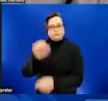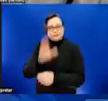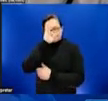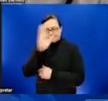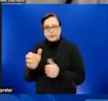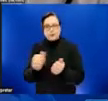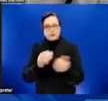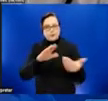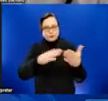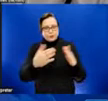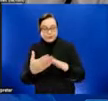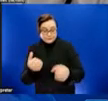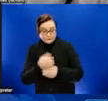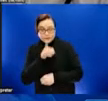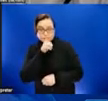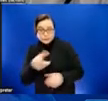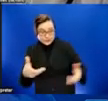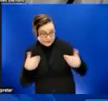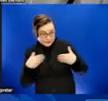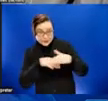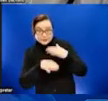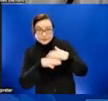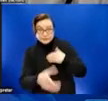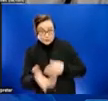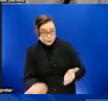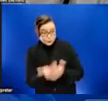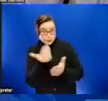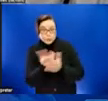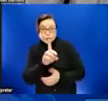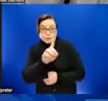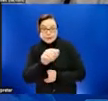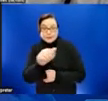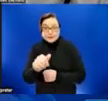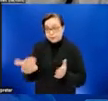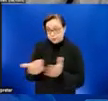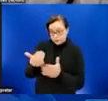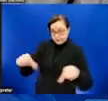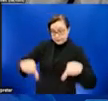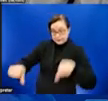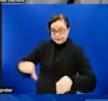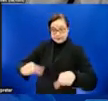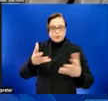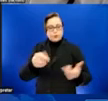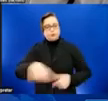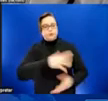to the latest science and data so that they are aware of what is happening. Next slide, please.